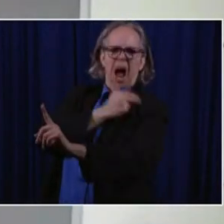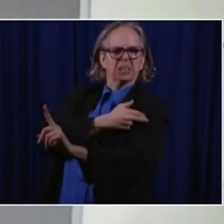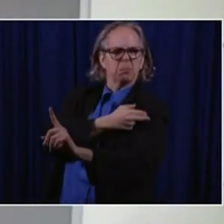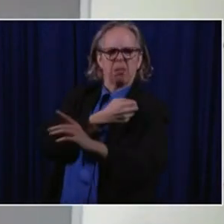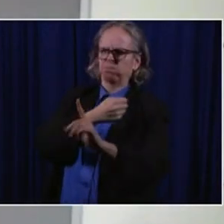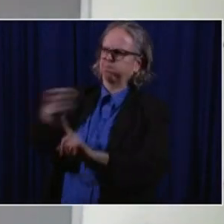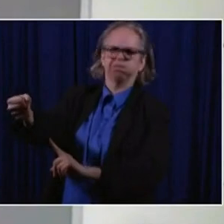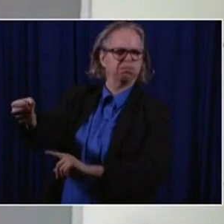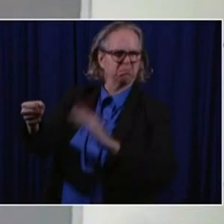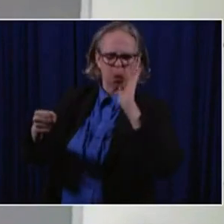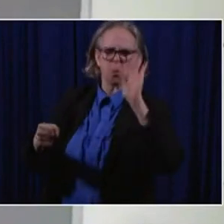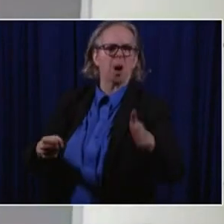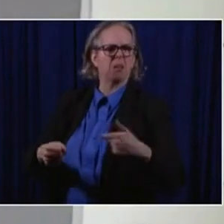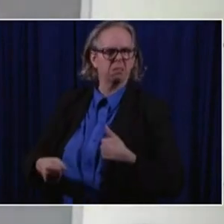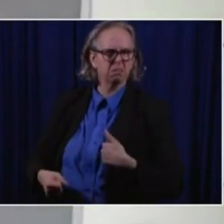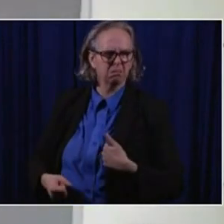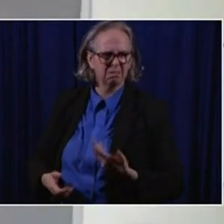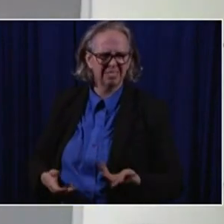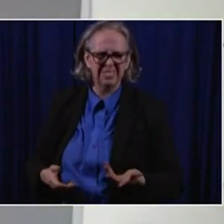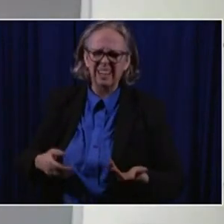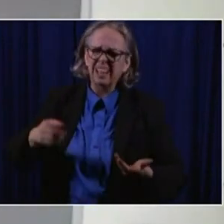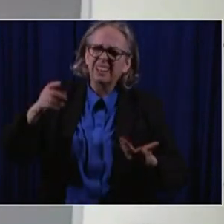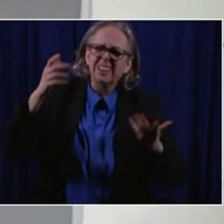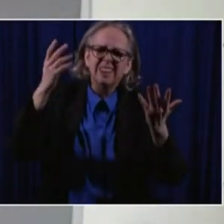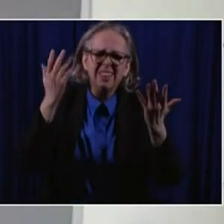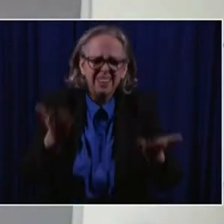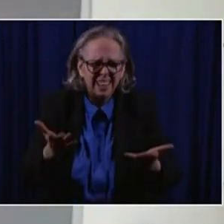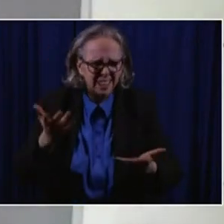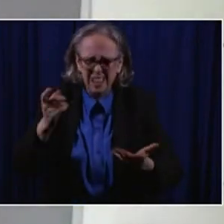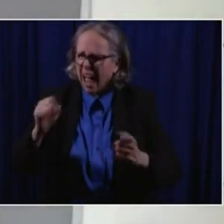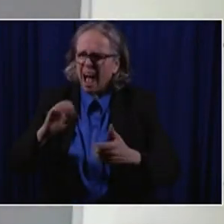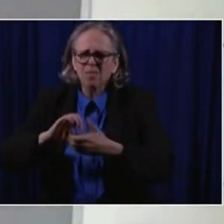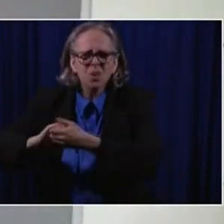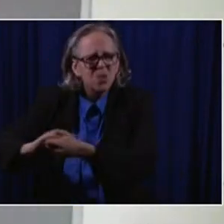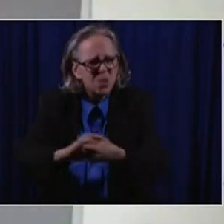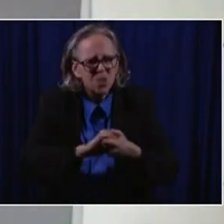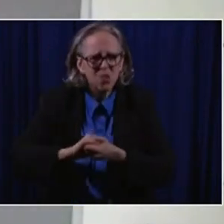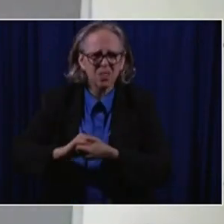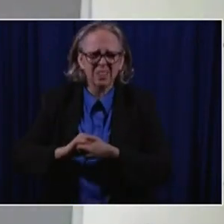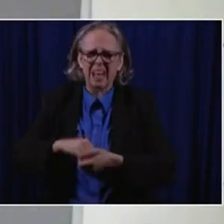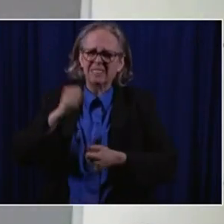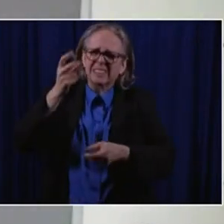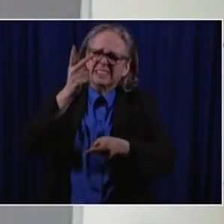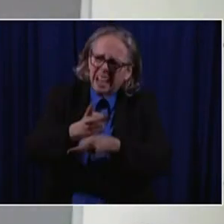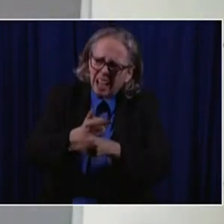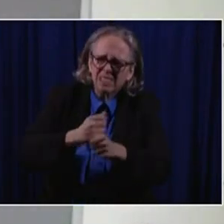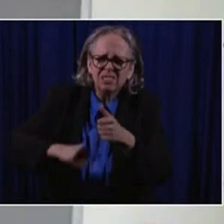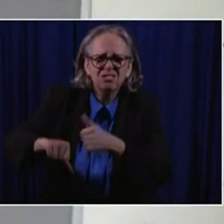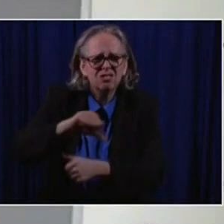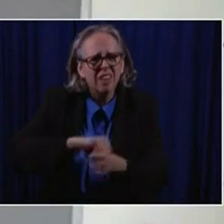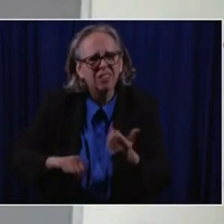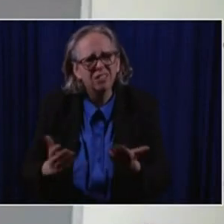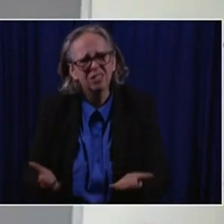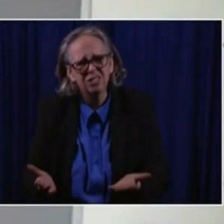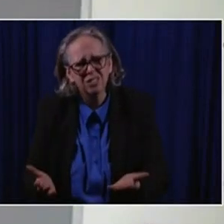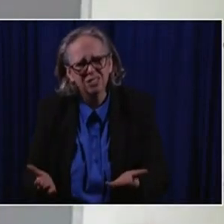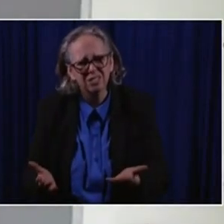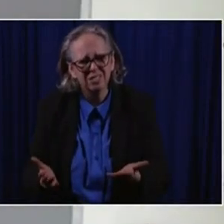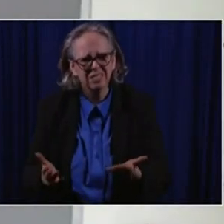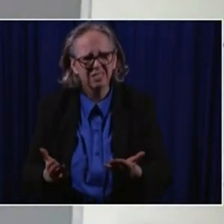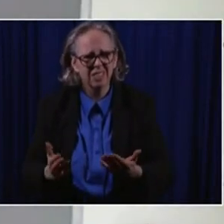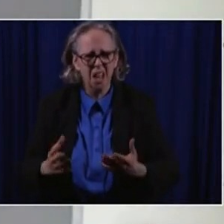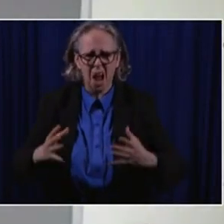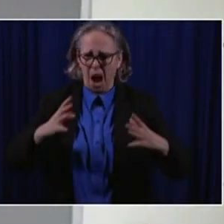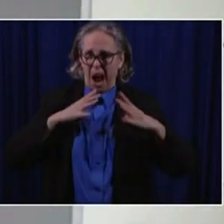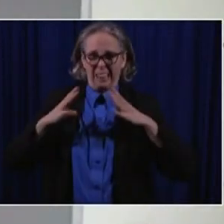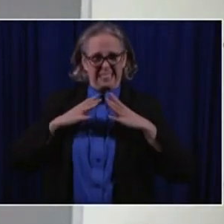hopefully people cooperate so we can beat this virus. Um, with the holidays coming up, I'm not seeing